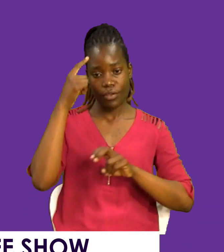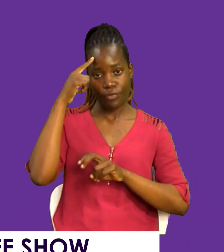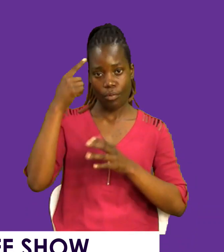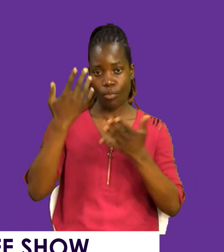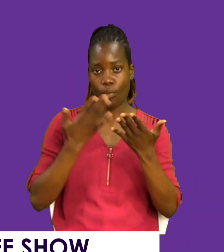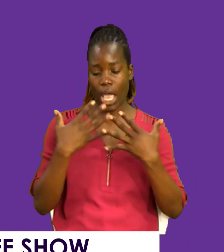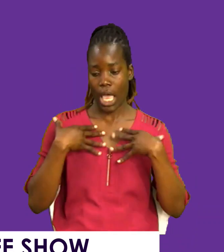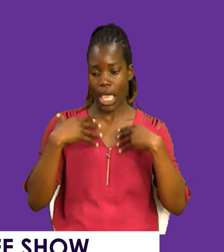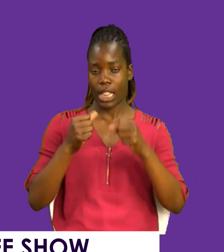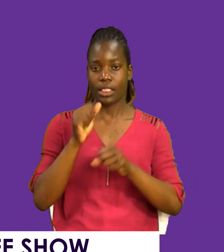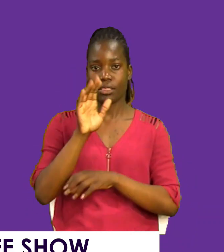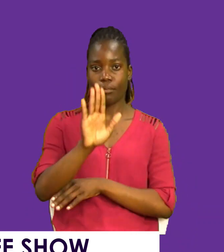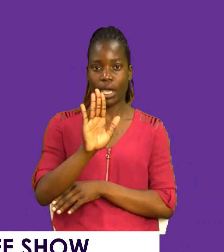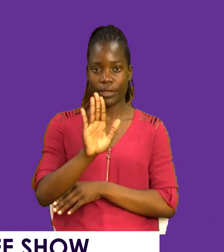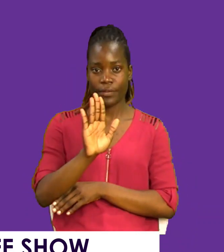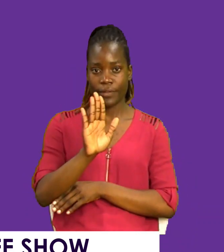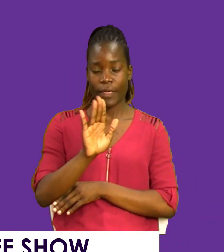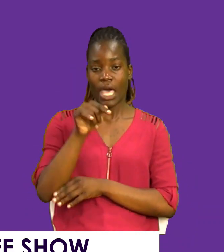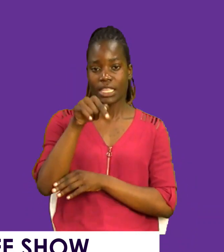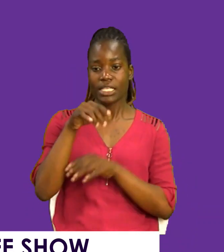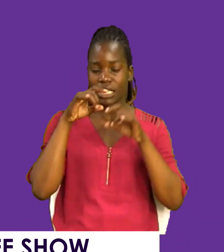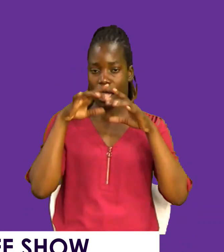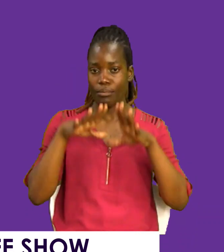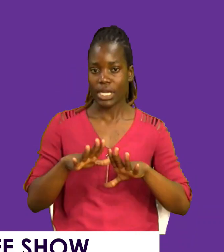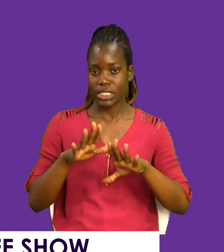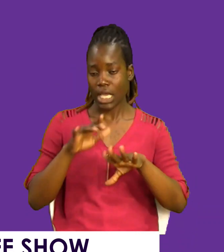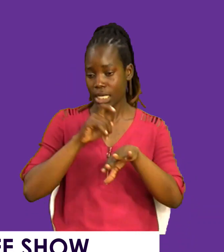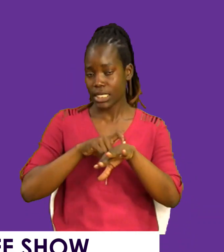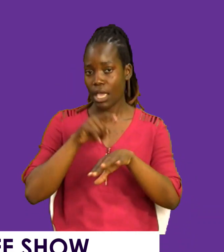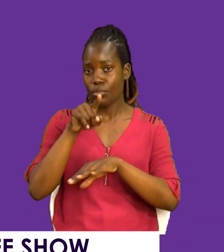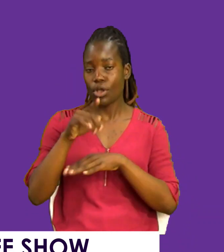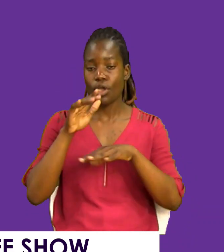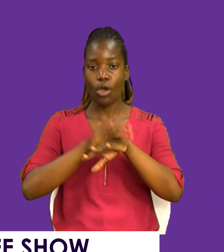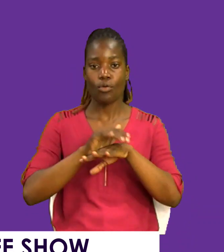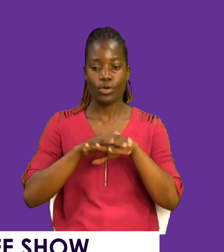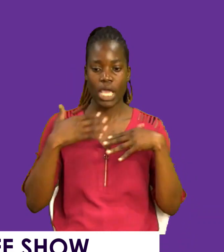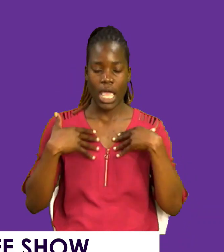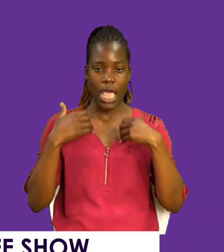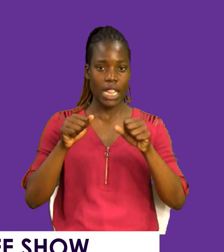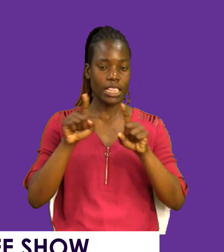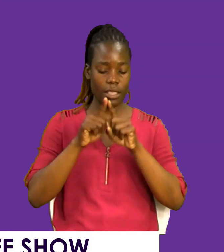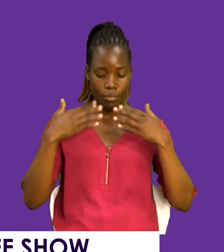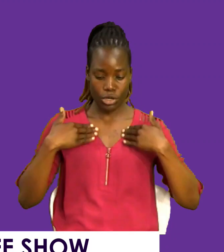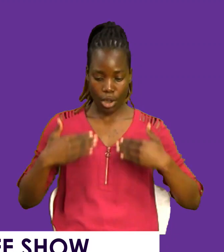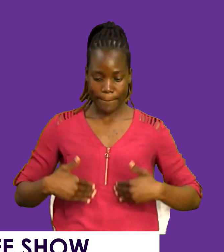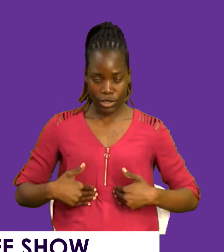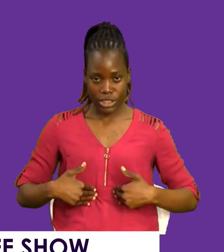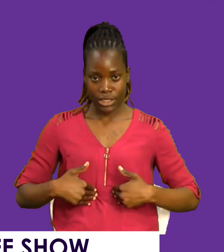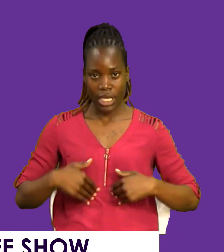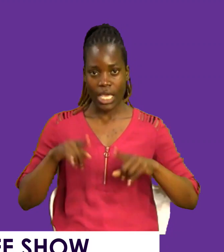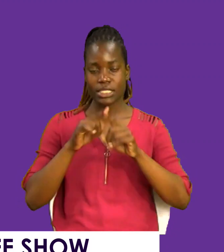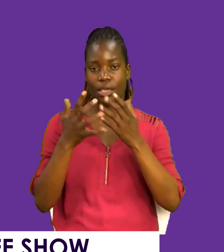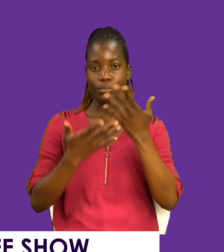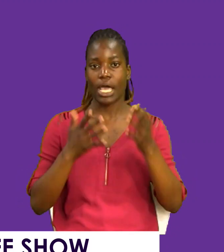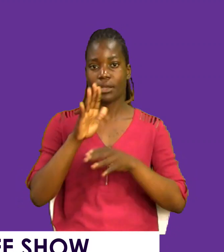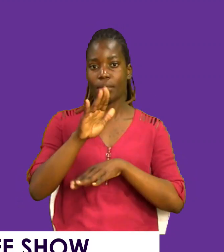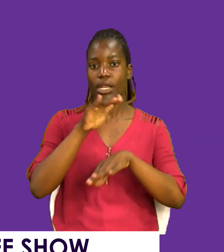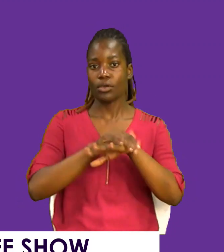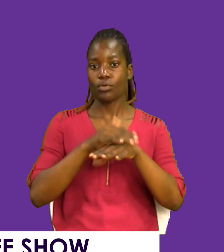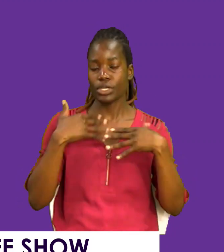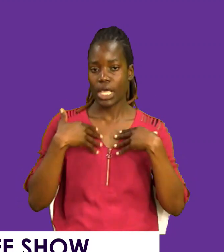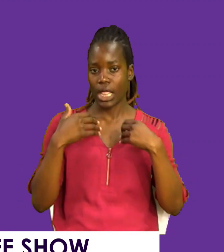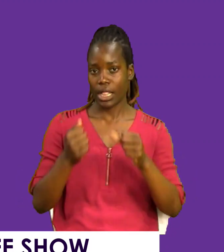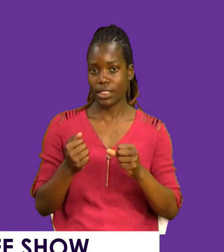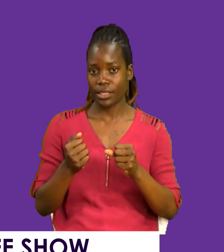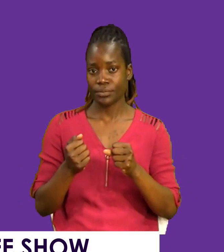from your health. These are blessings. When you are in good health in body, when your blood is in good health, your bone